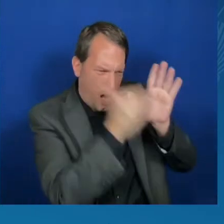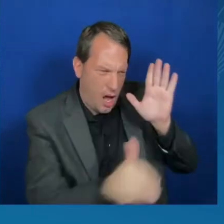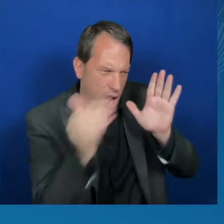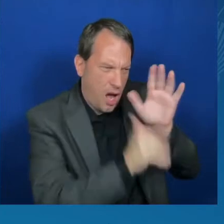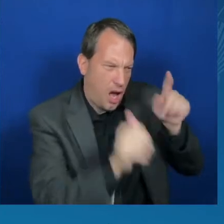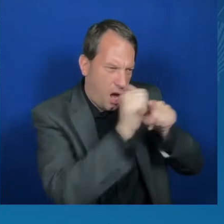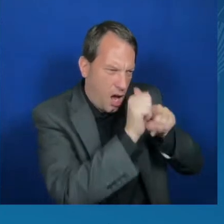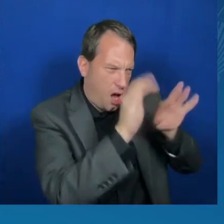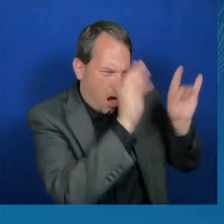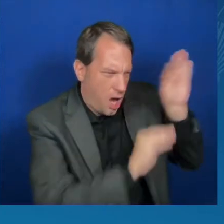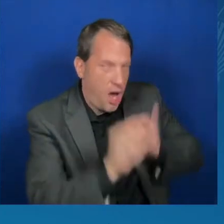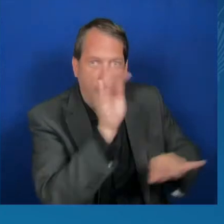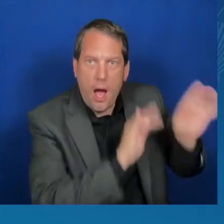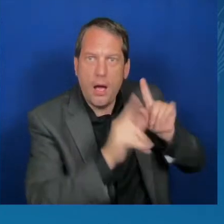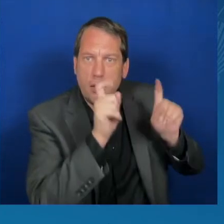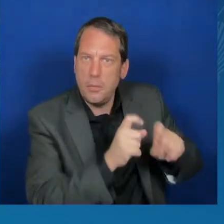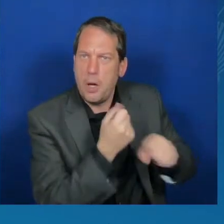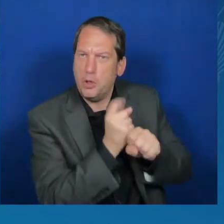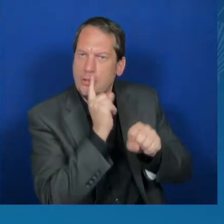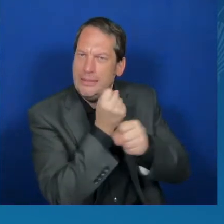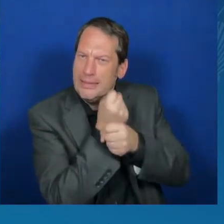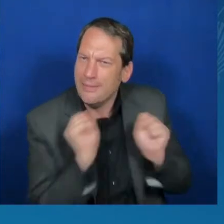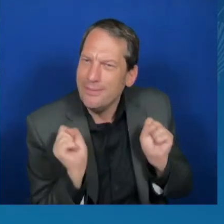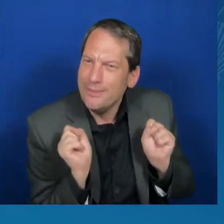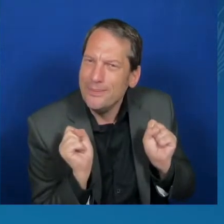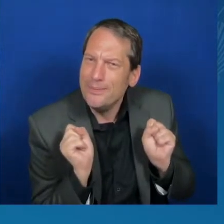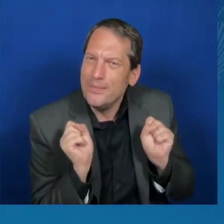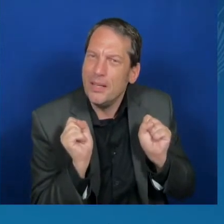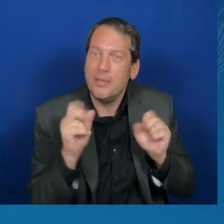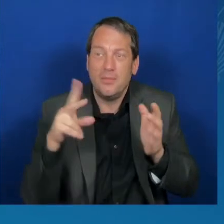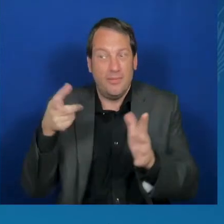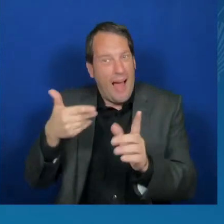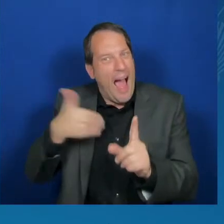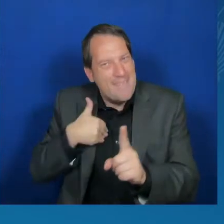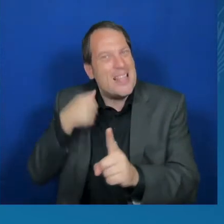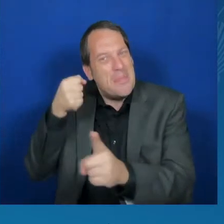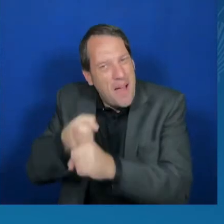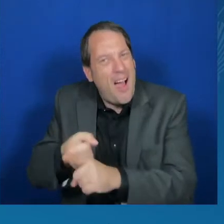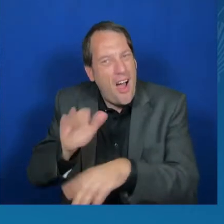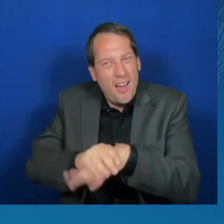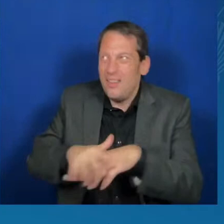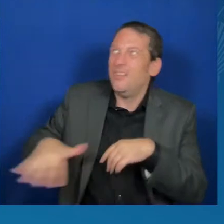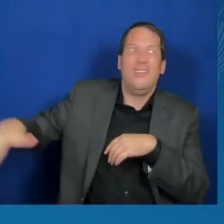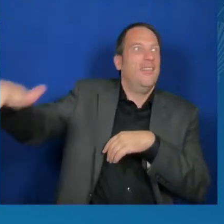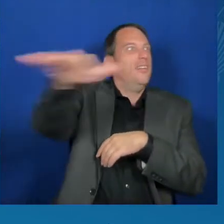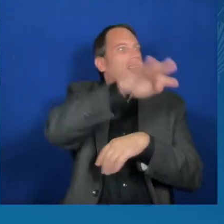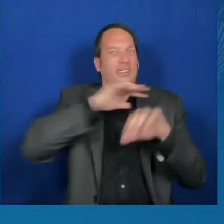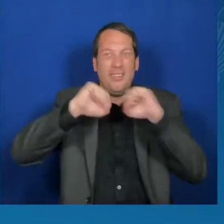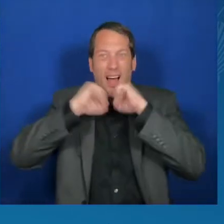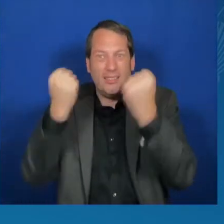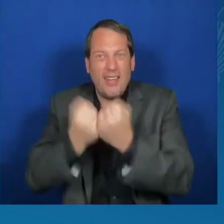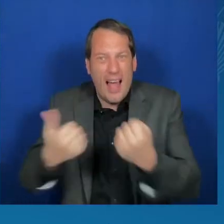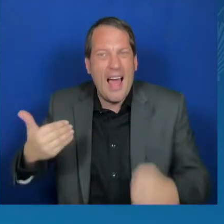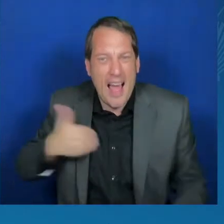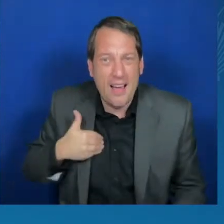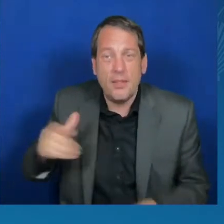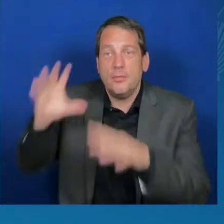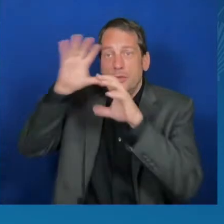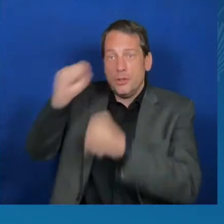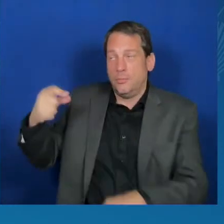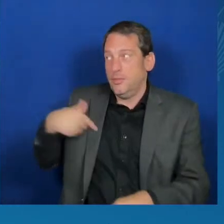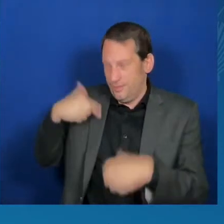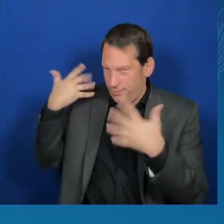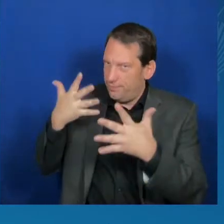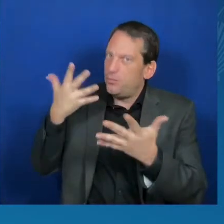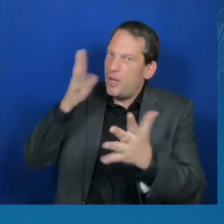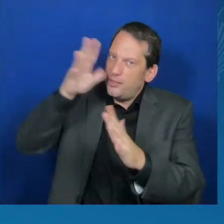President Biden and I have had extensive engagement with the leading AI companies to establish a minimum, minimum